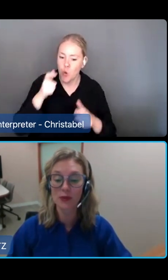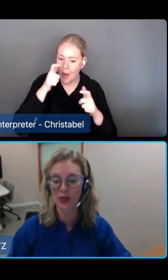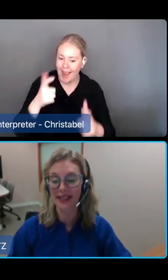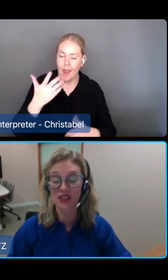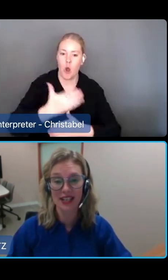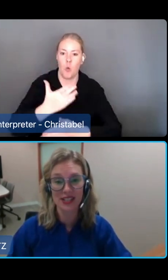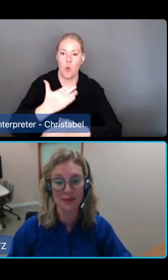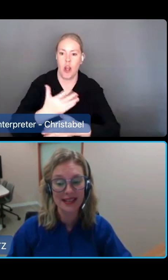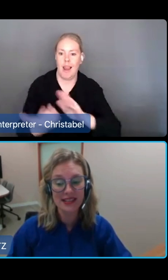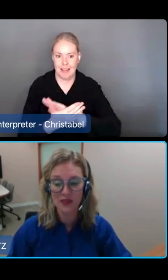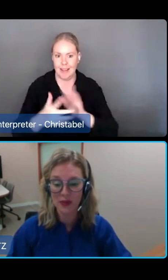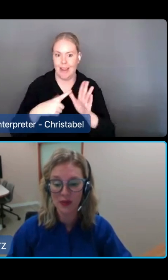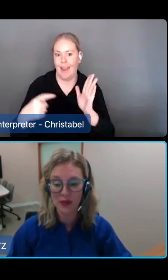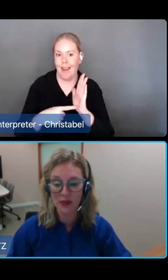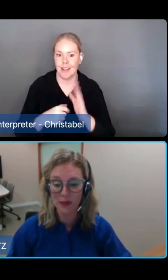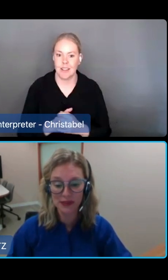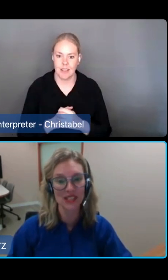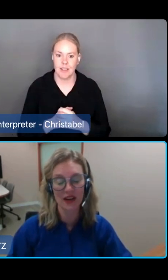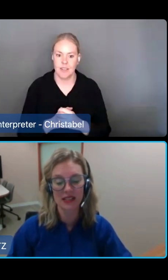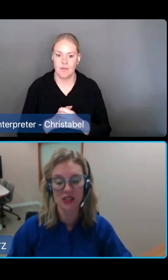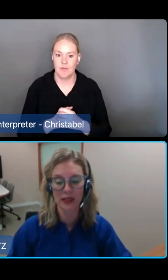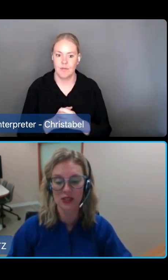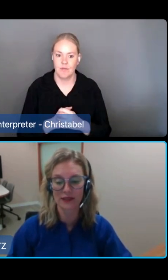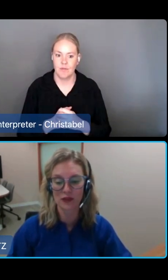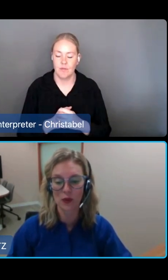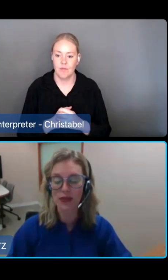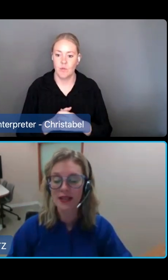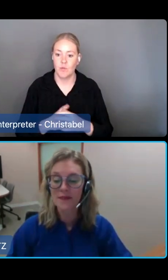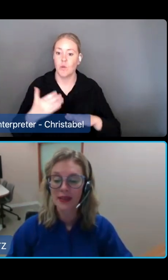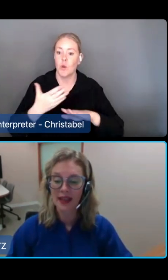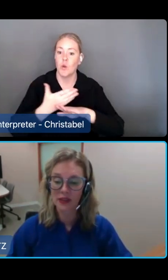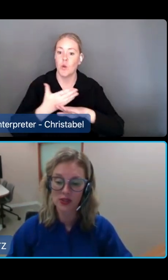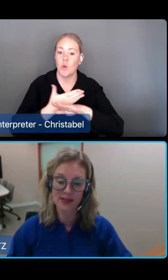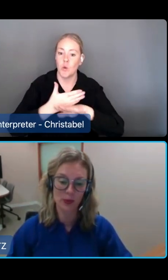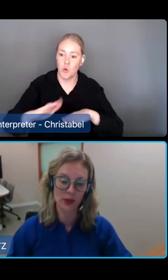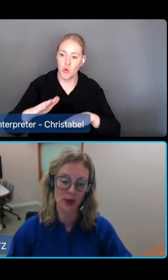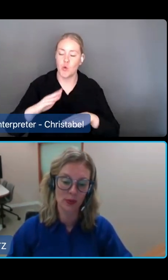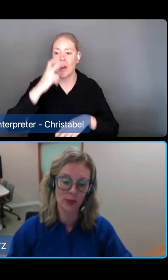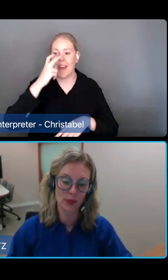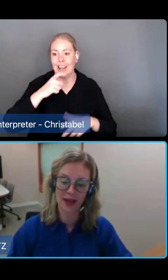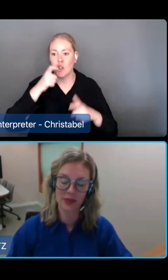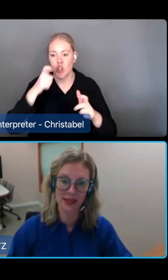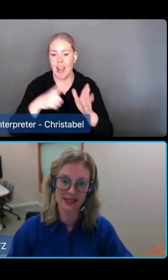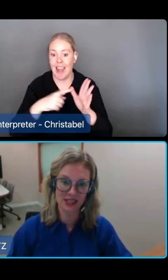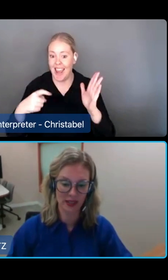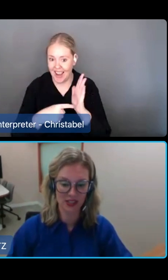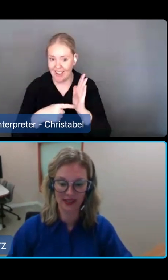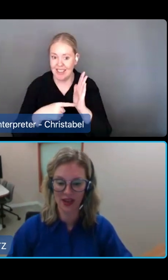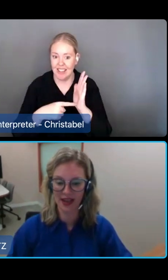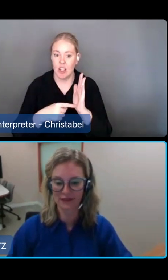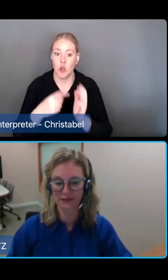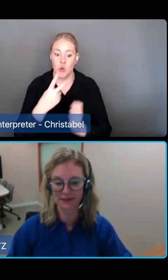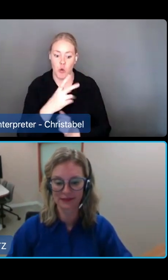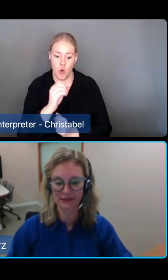will be followed by introduction and passage of the bill for the New Aged Care Act in 2024 and the new support at home program commencing in